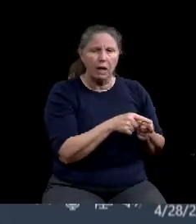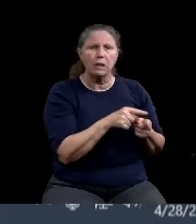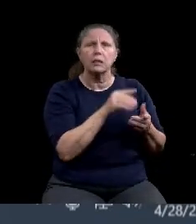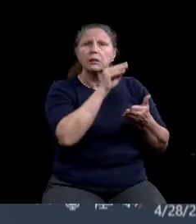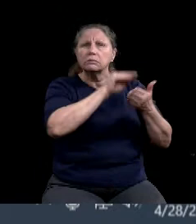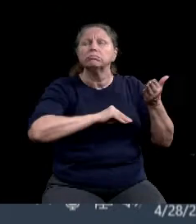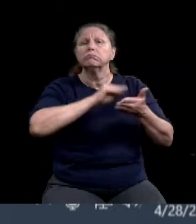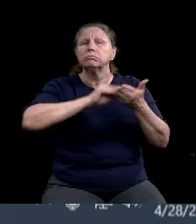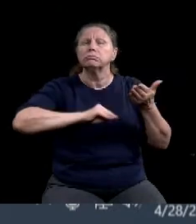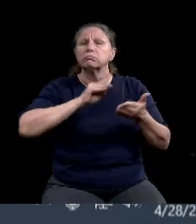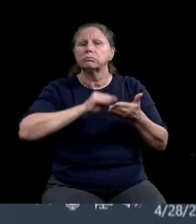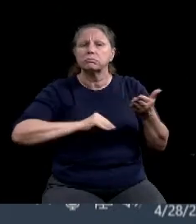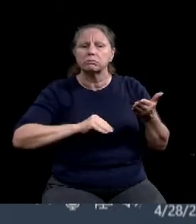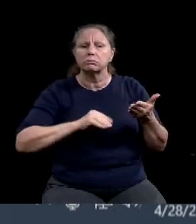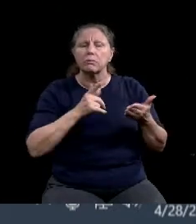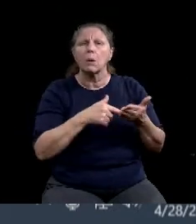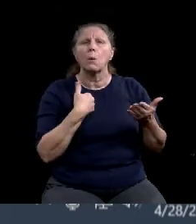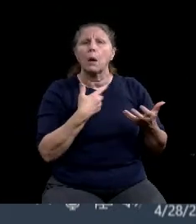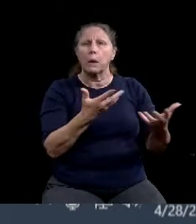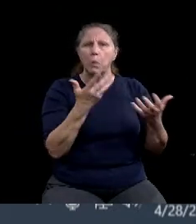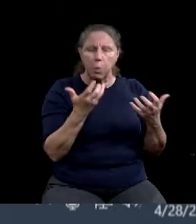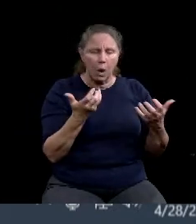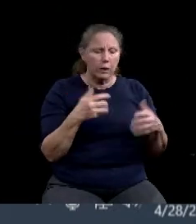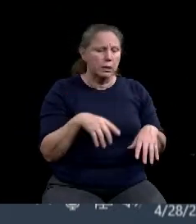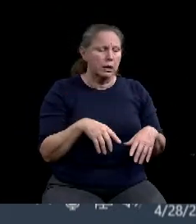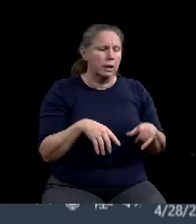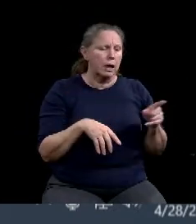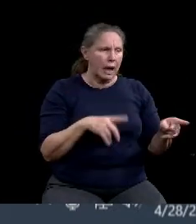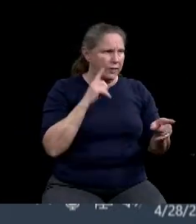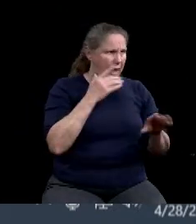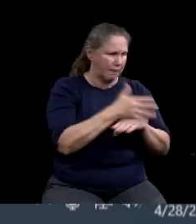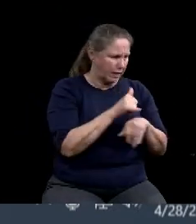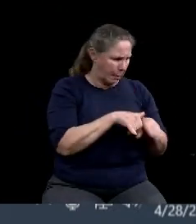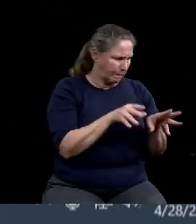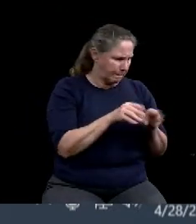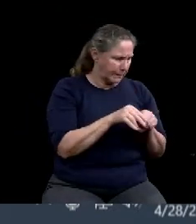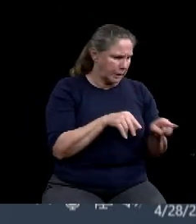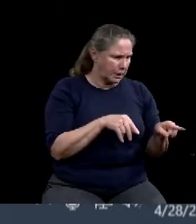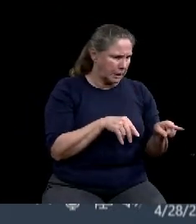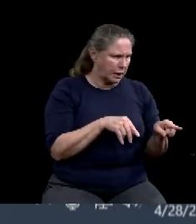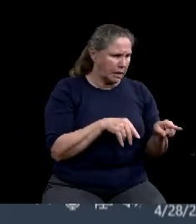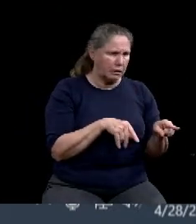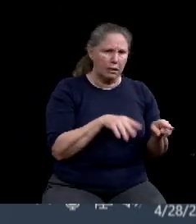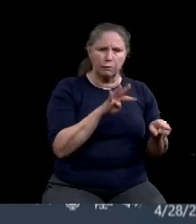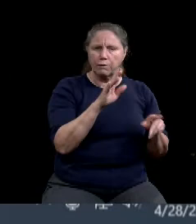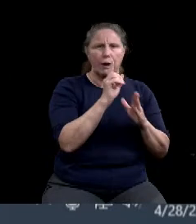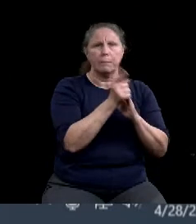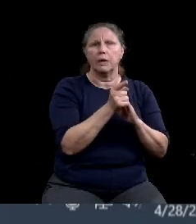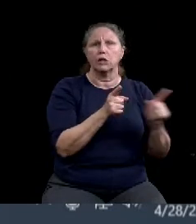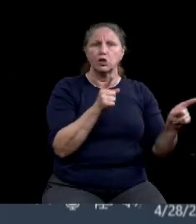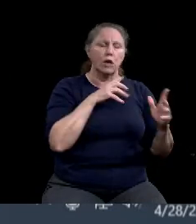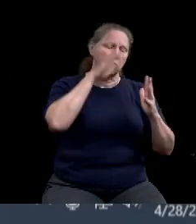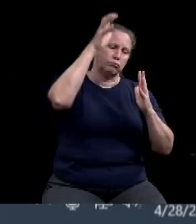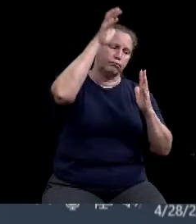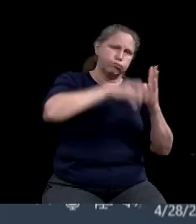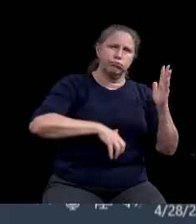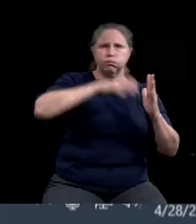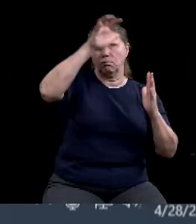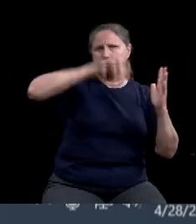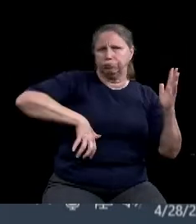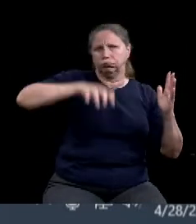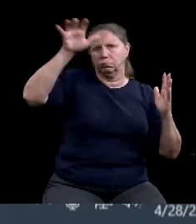I think after that meeting, within 45 minutes, Sarah had like a three-page bullet point. Here's what it kind of should look like.